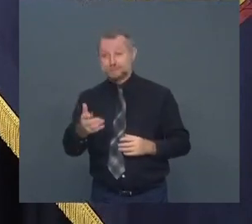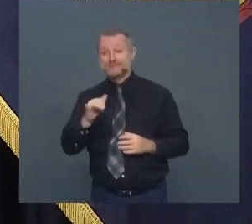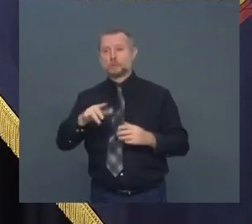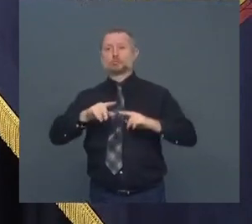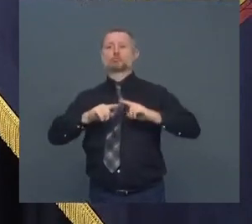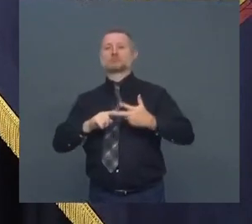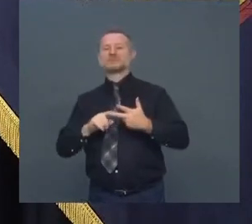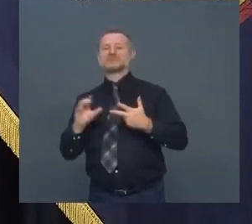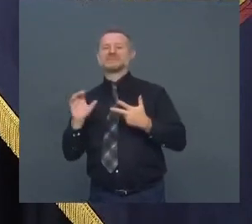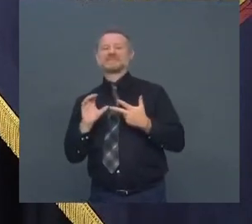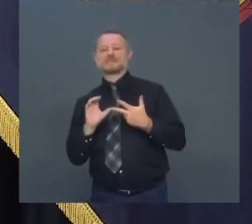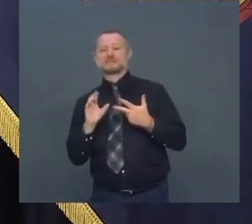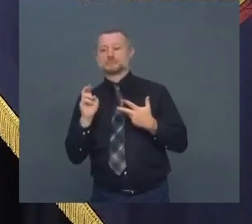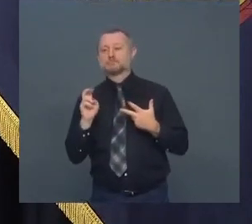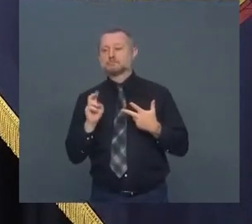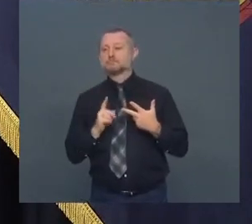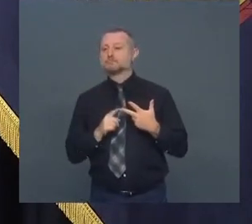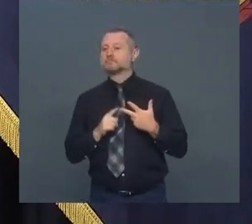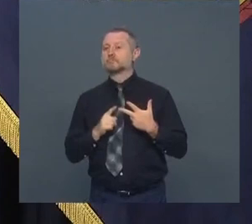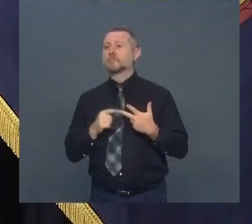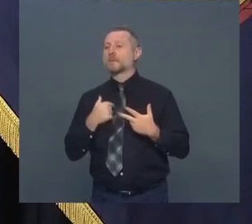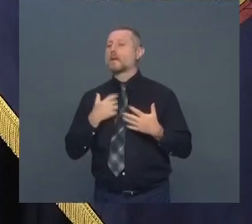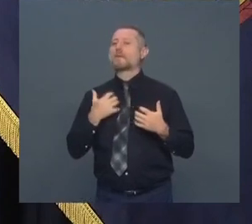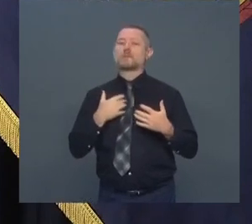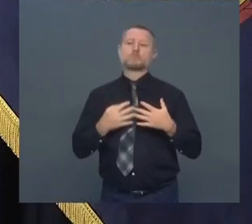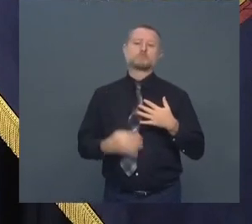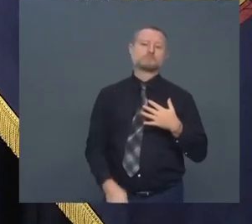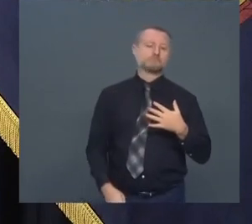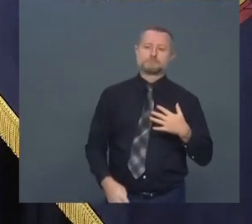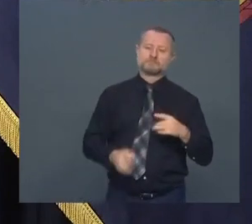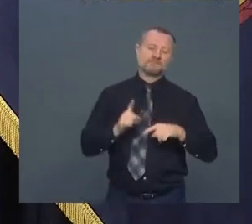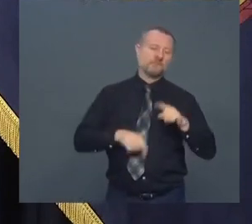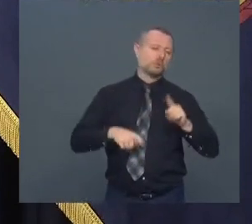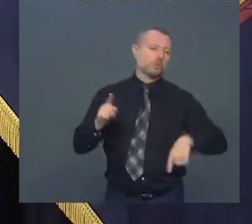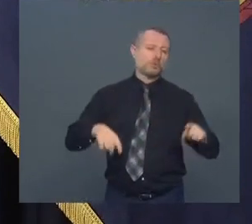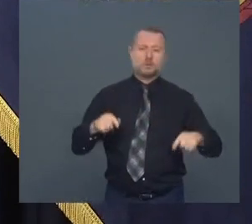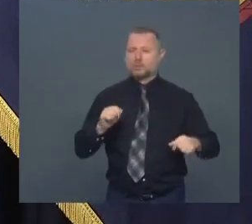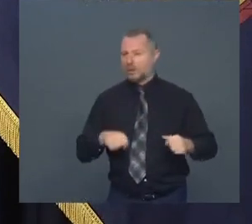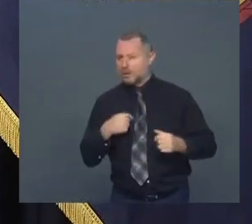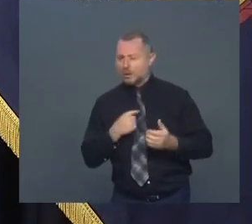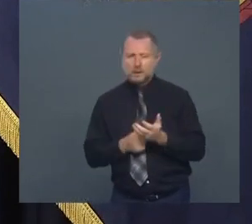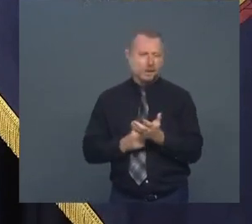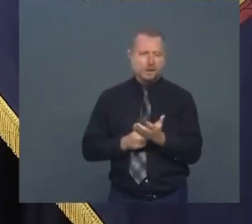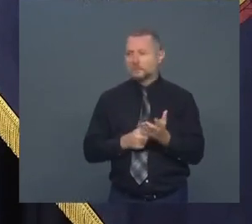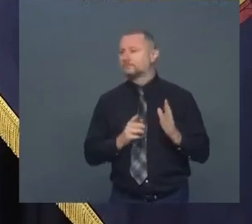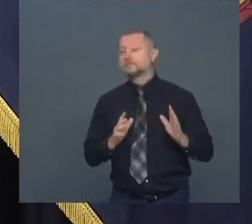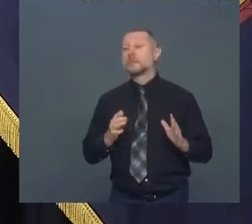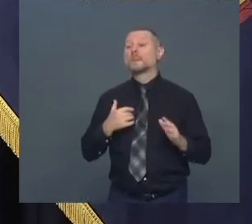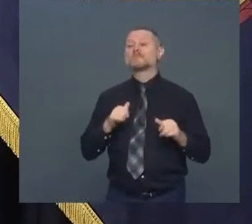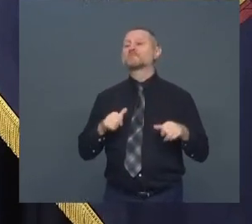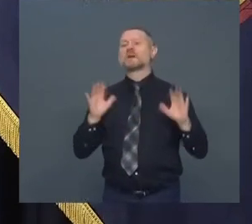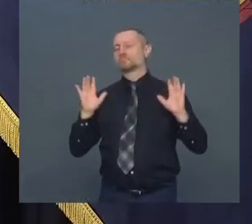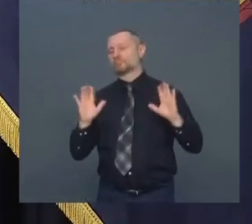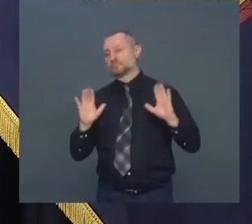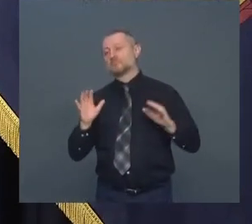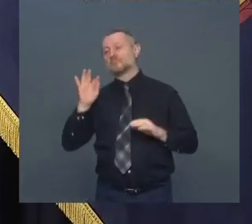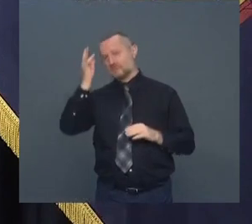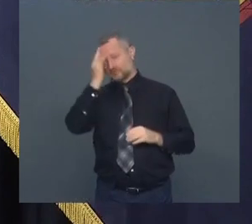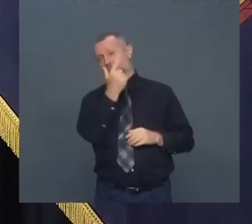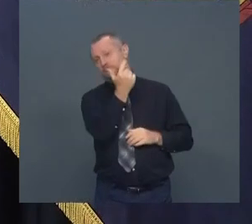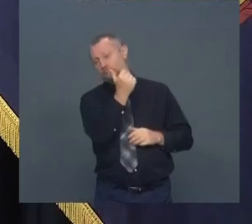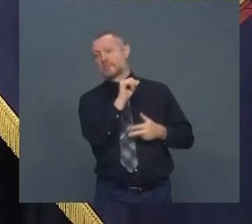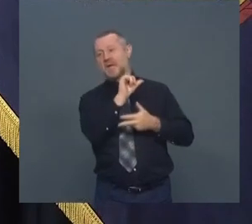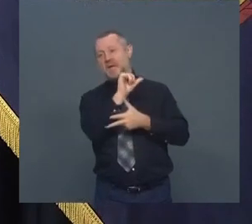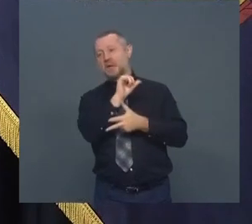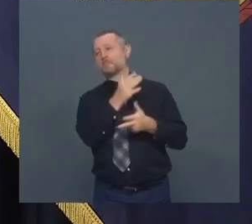But you are variables. I'm not giving up on the federal government funding. I'm not giving up on the federal government raising